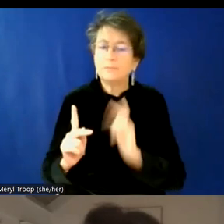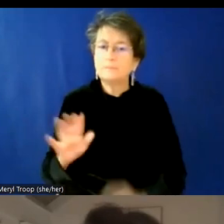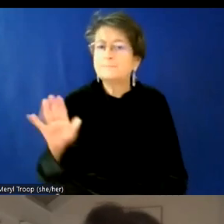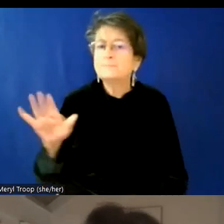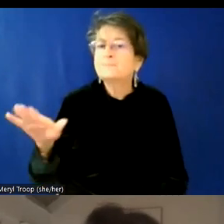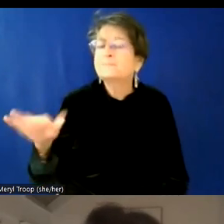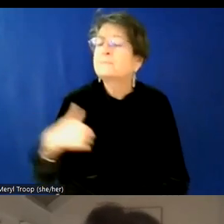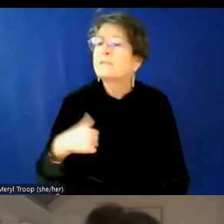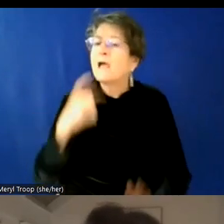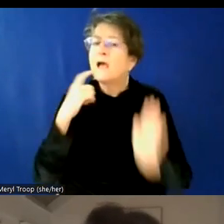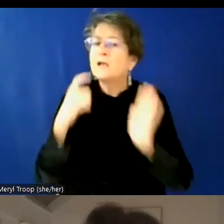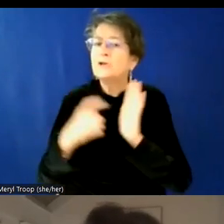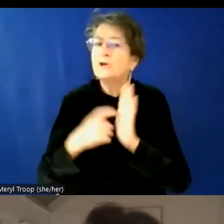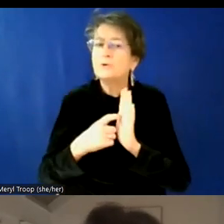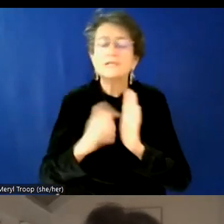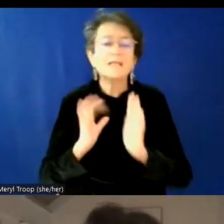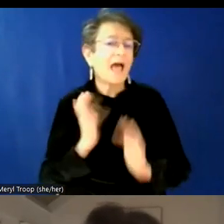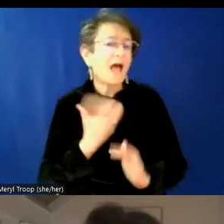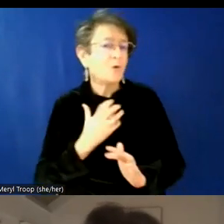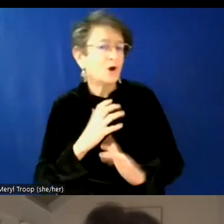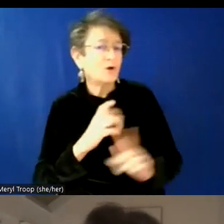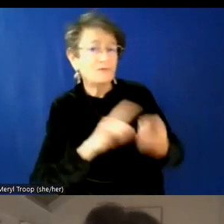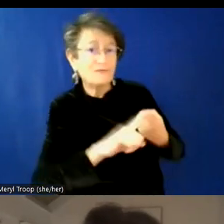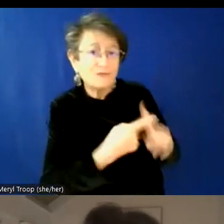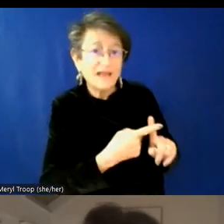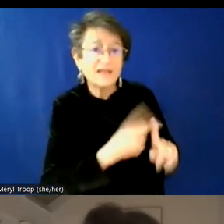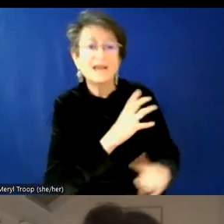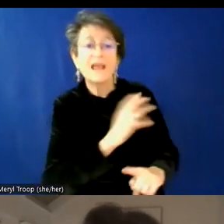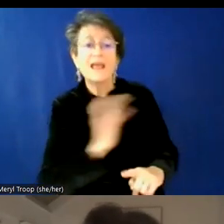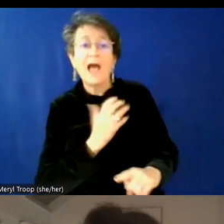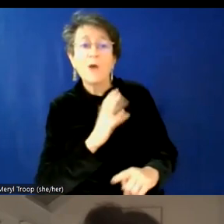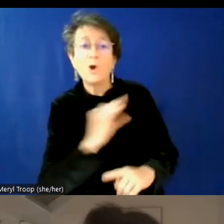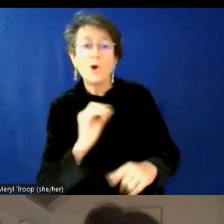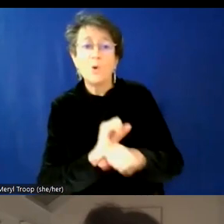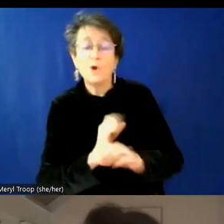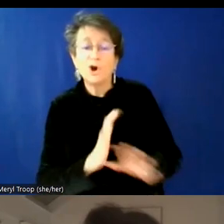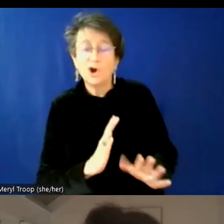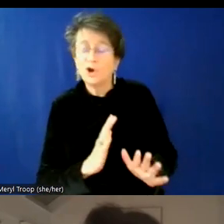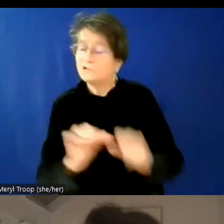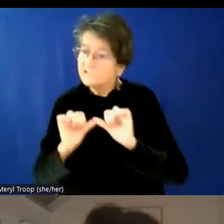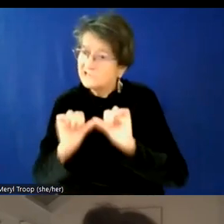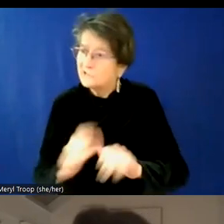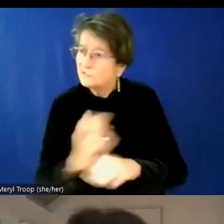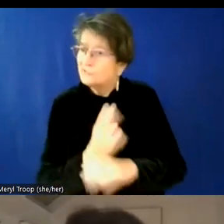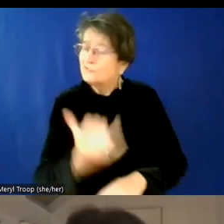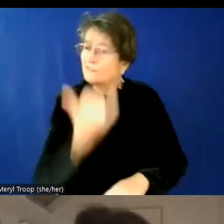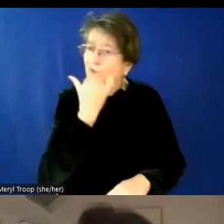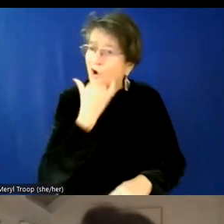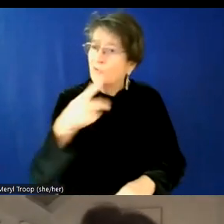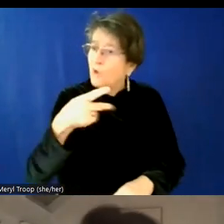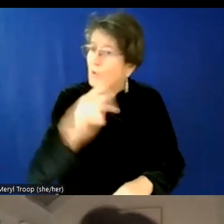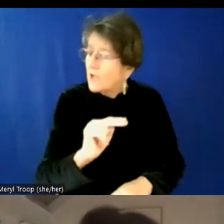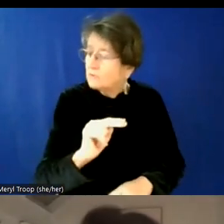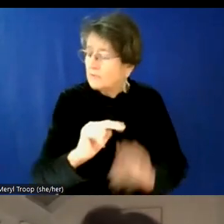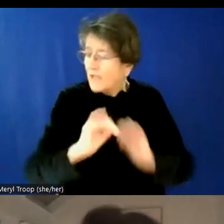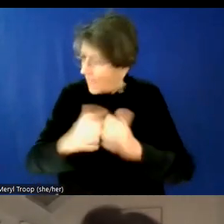noticed that, you know, our colleague or our friend keeps using the wrong pronouns for you. How can I be helpful and supportive? Is it helpful?